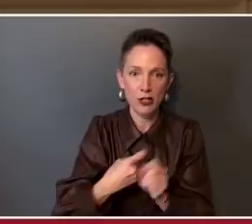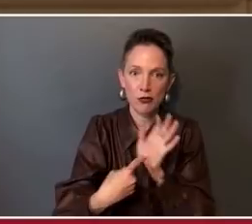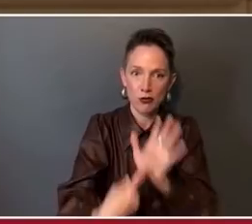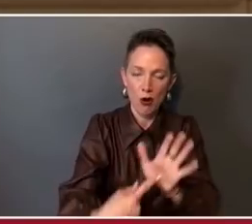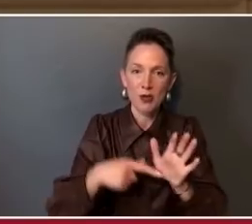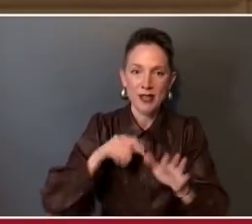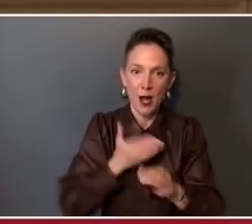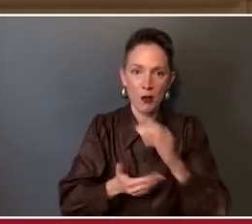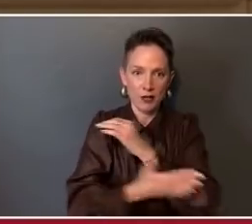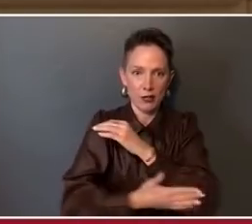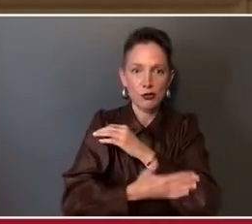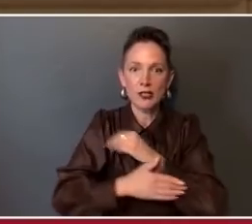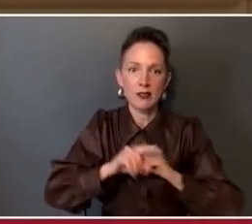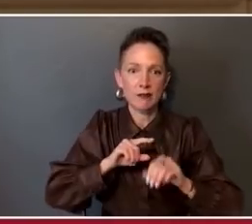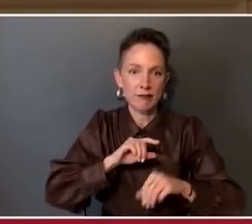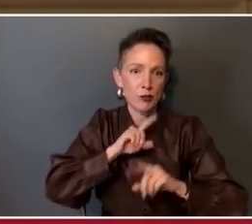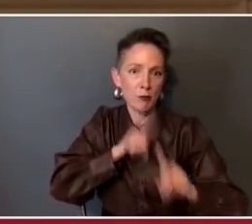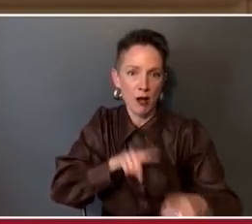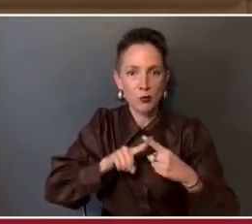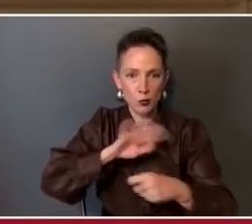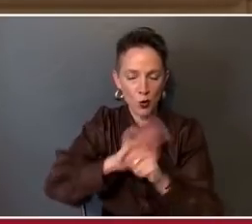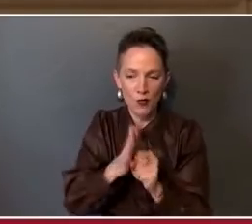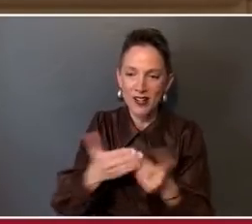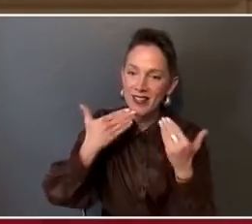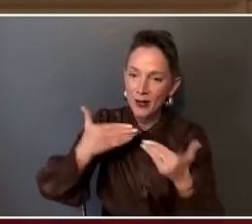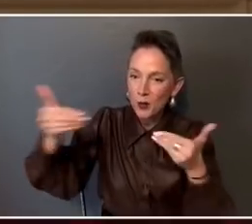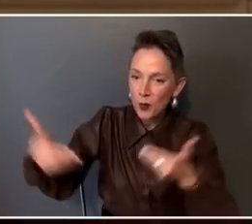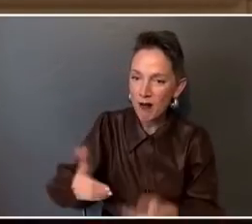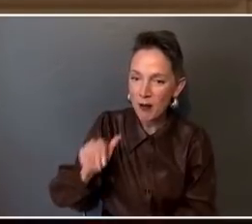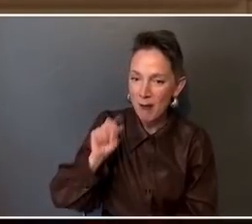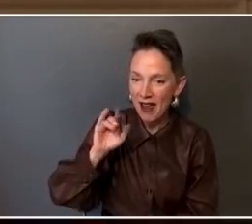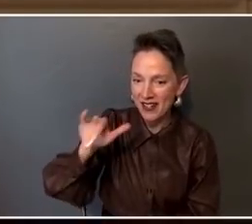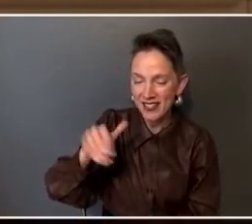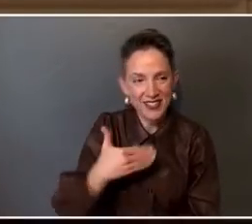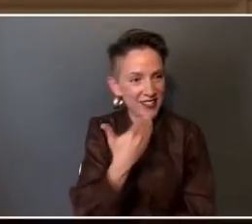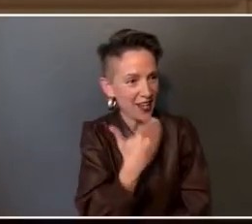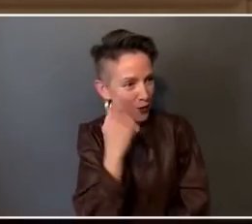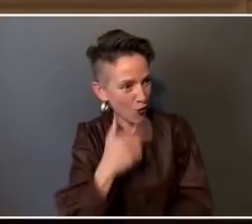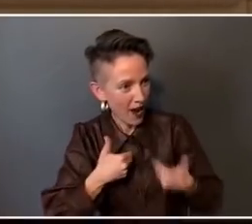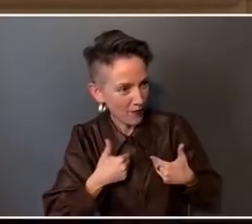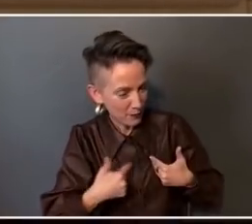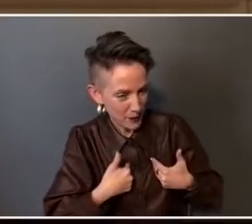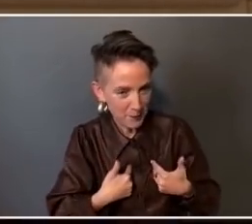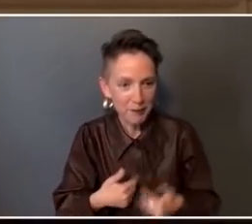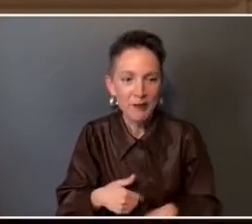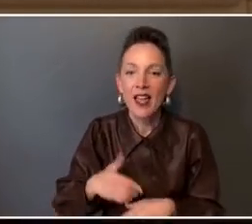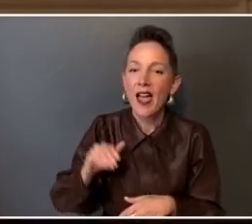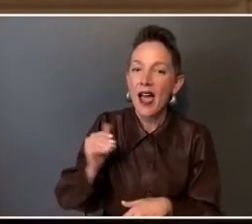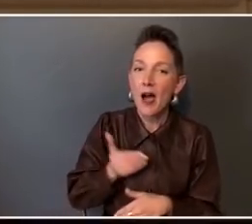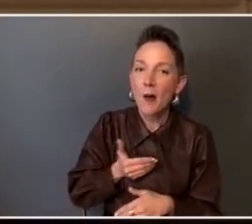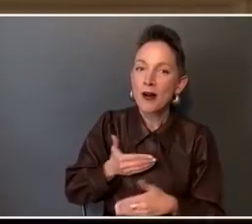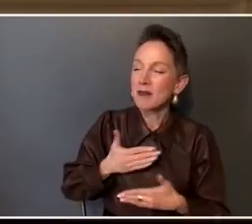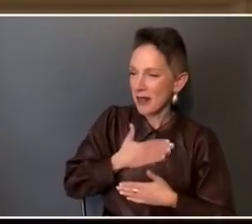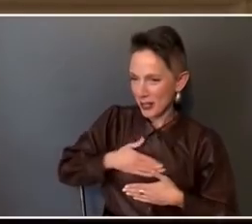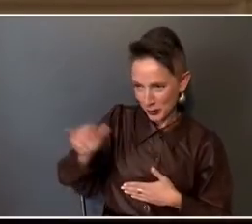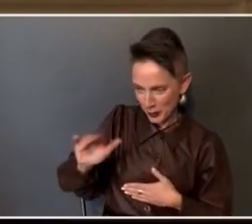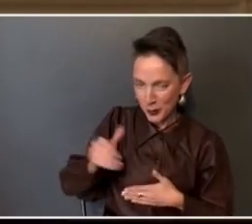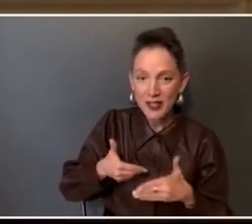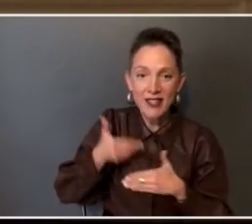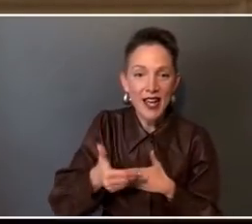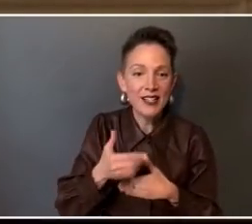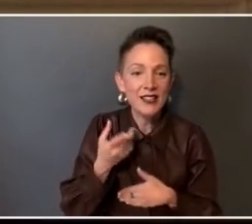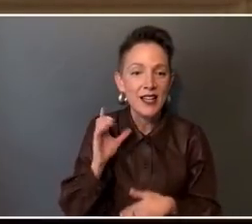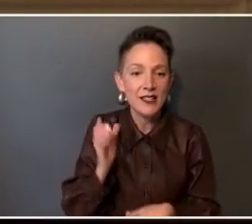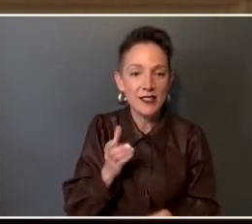COVID response. Welcome, Andy, and thank you for being here. Thank you for having me. Our pleasure, too. Next, we have our very own Dr.